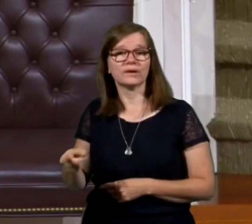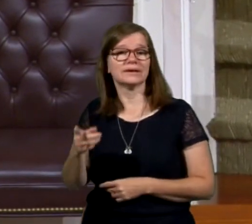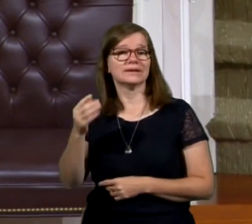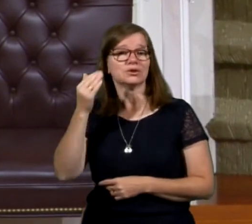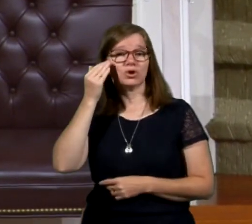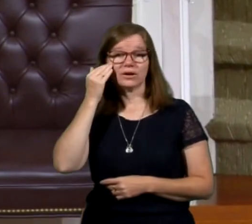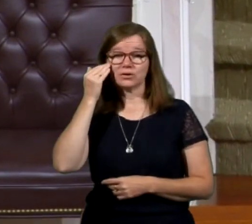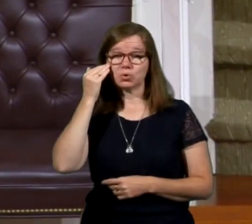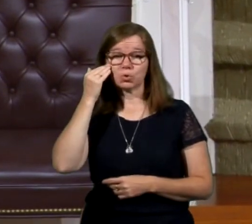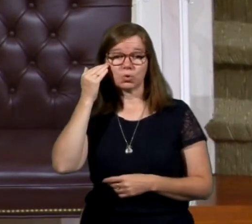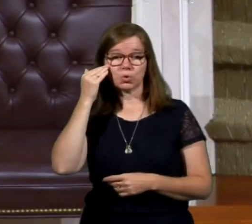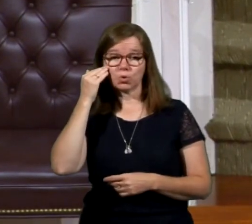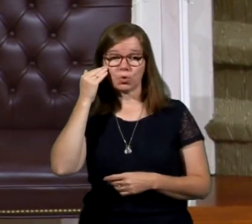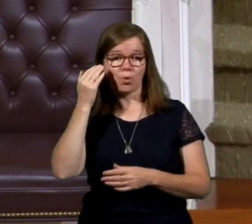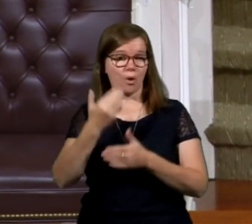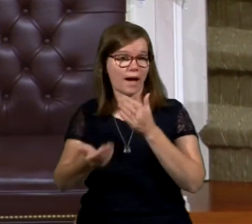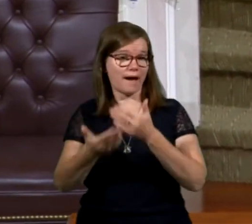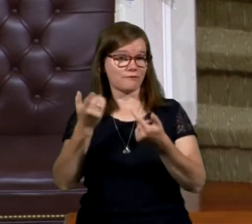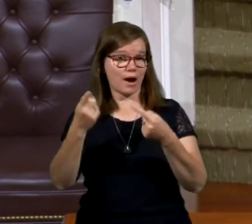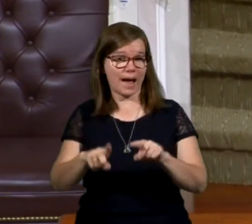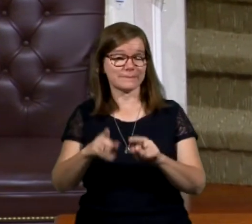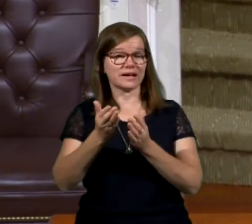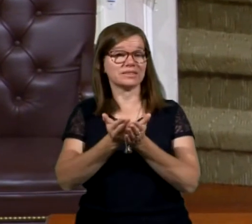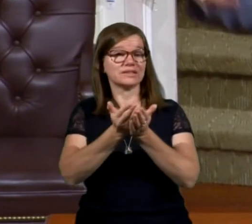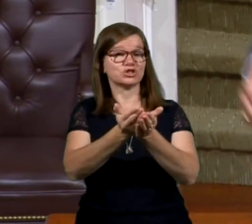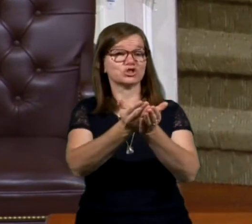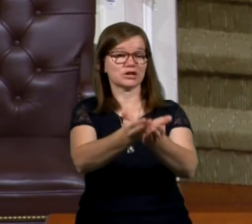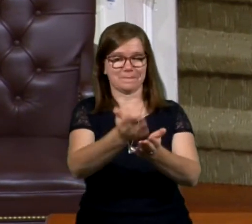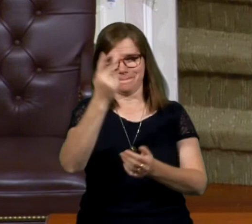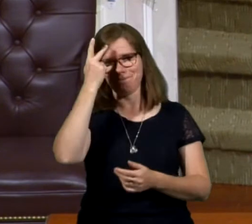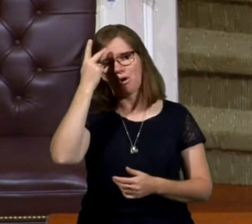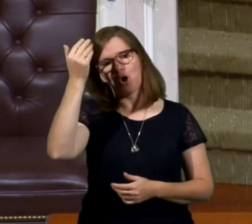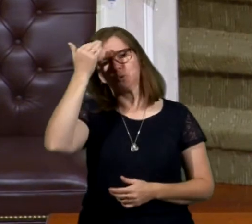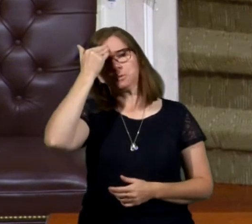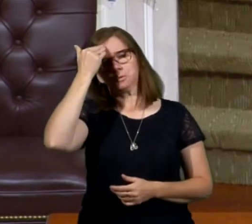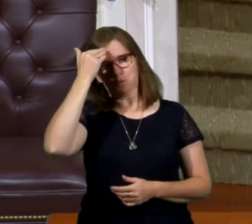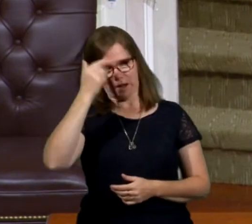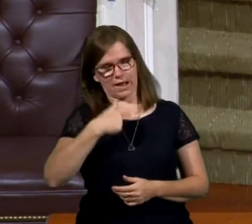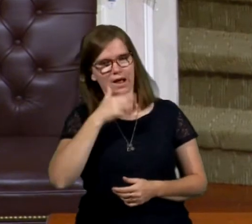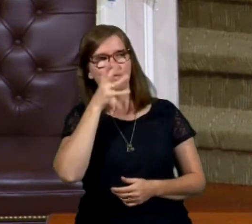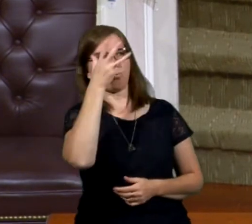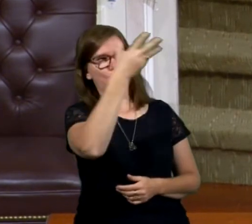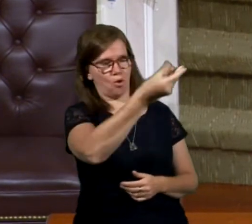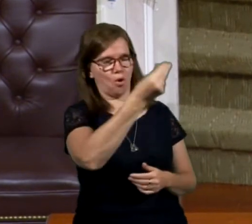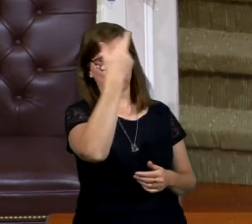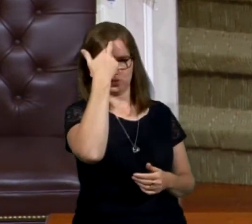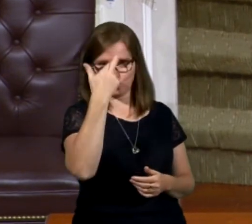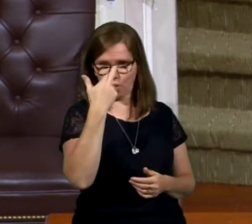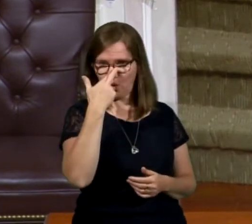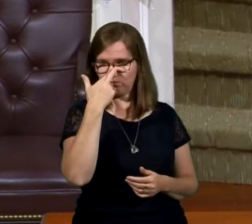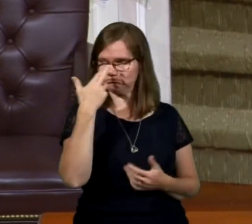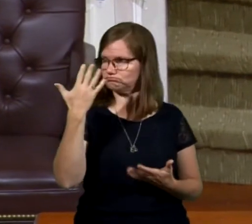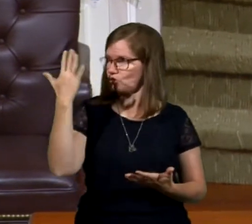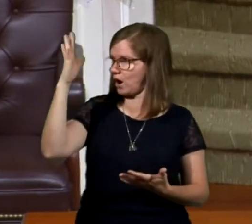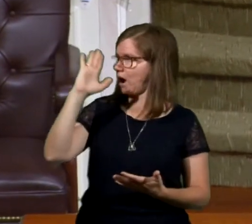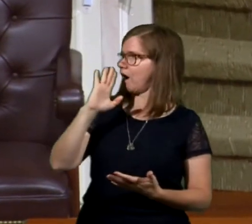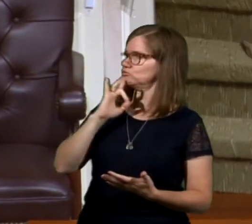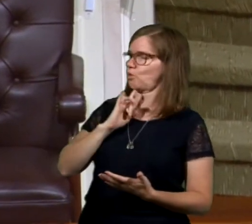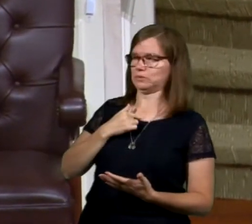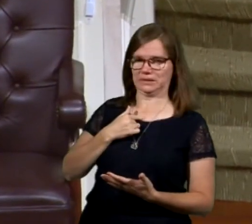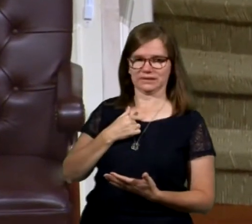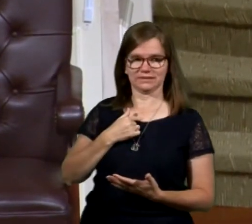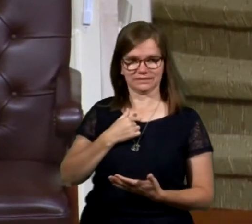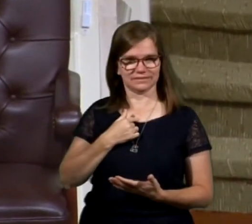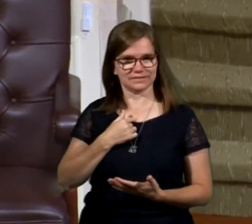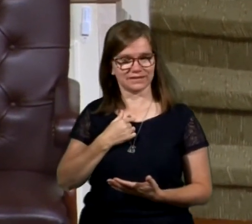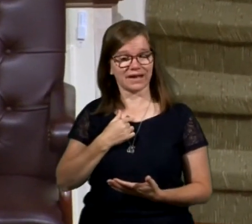happened that time in that shipwreck that he would have later, he knew, I'm going to Rome. He had God's word on it. He said, I'm going let